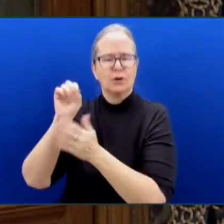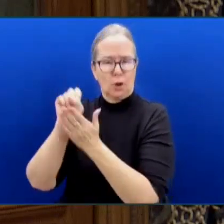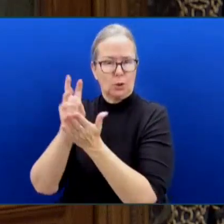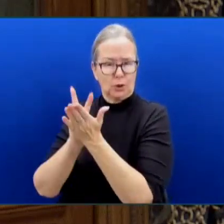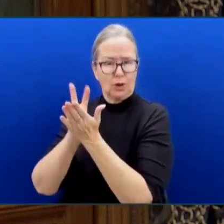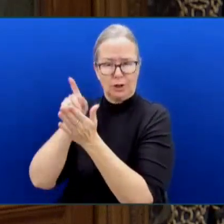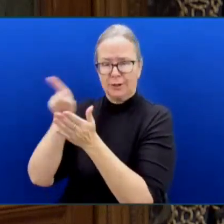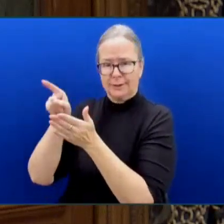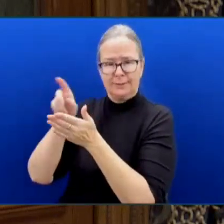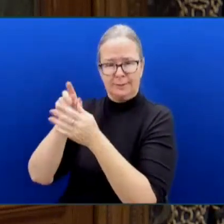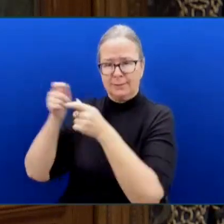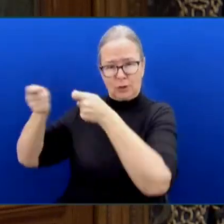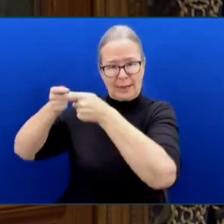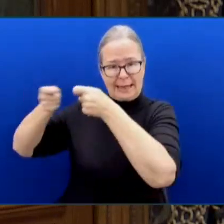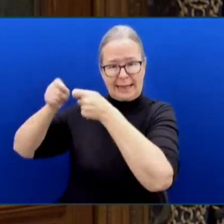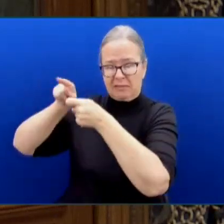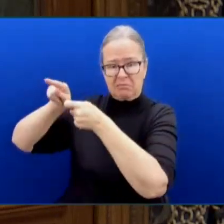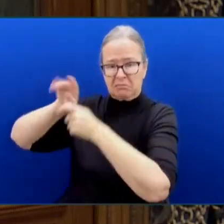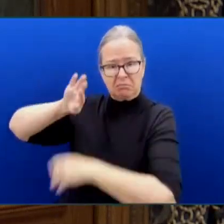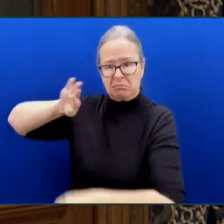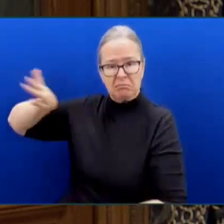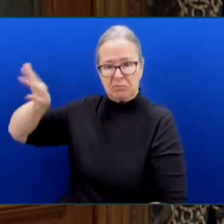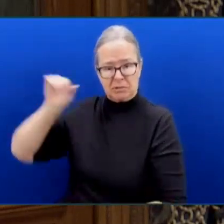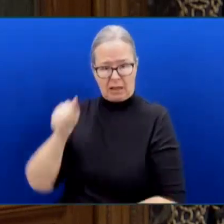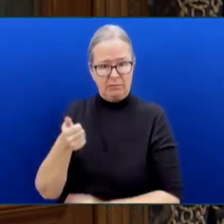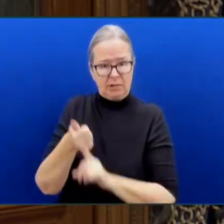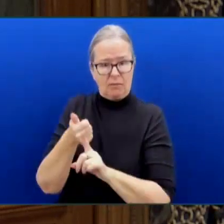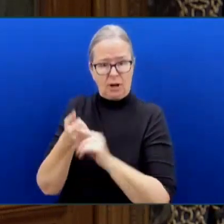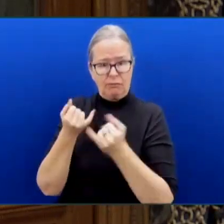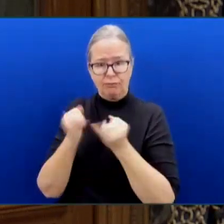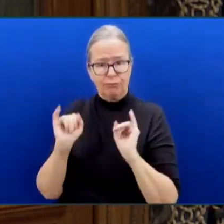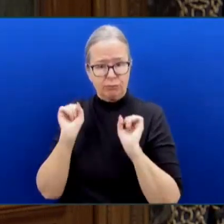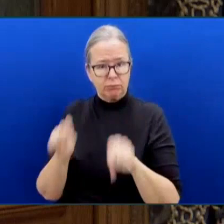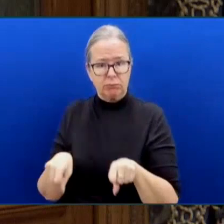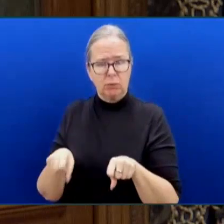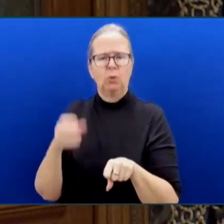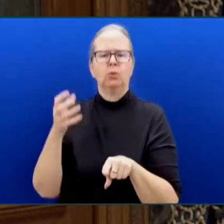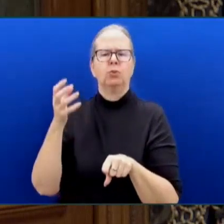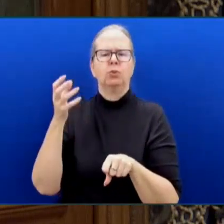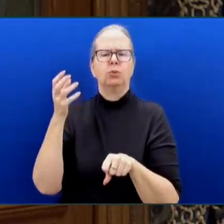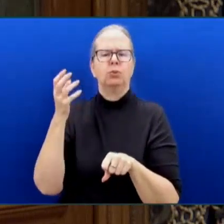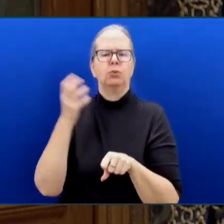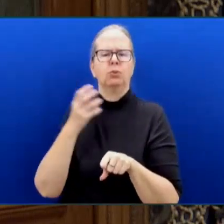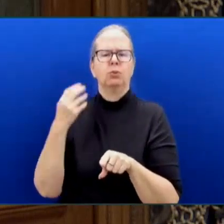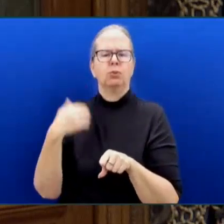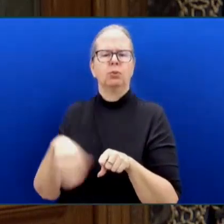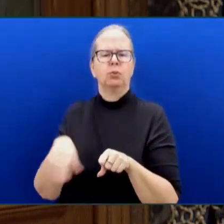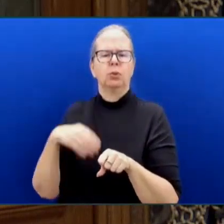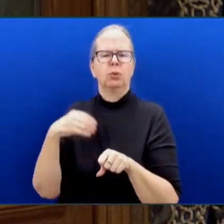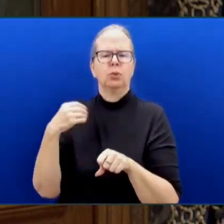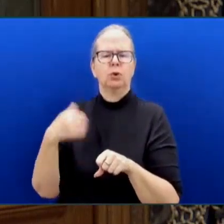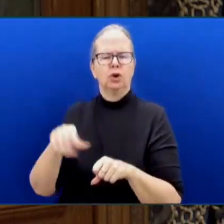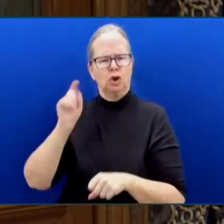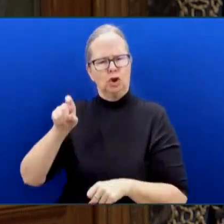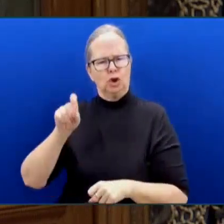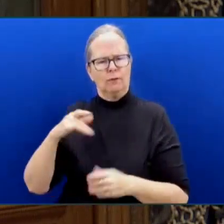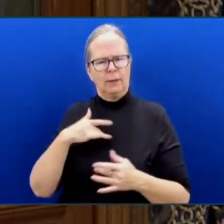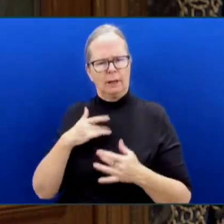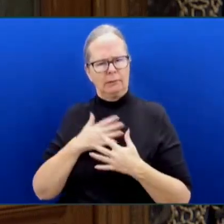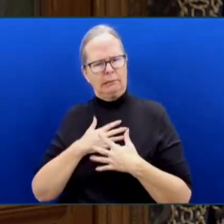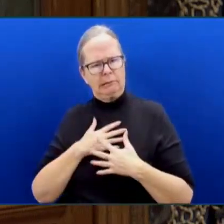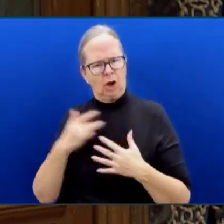British Columbians have reason to be deeply concerned. The public needs to have trust in the system, and the minister and the senior staff